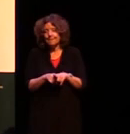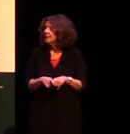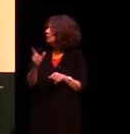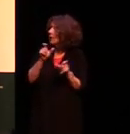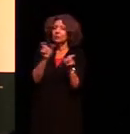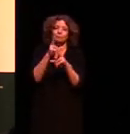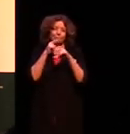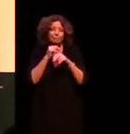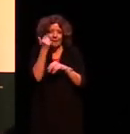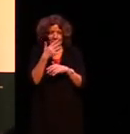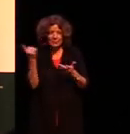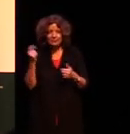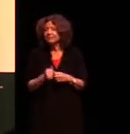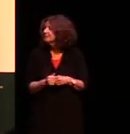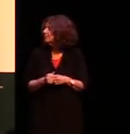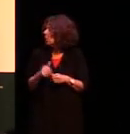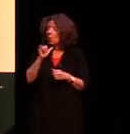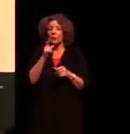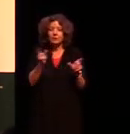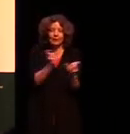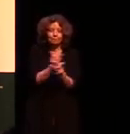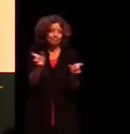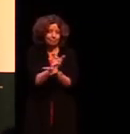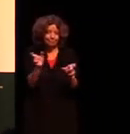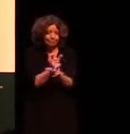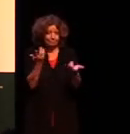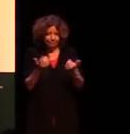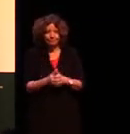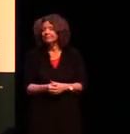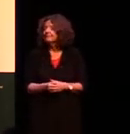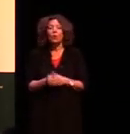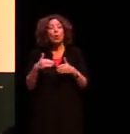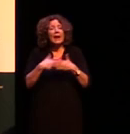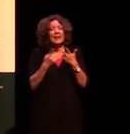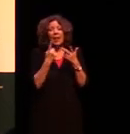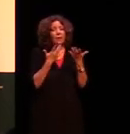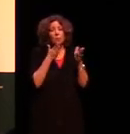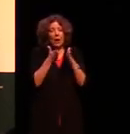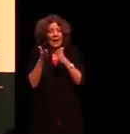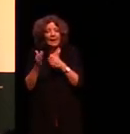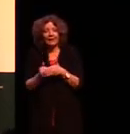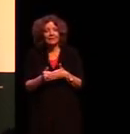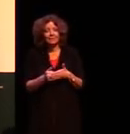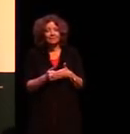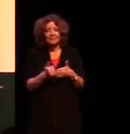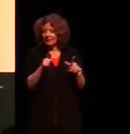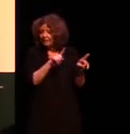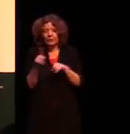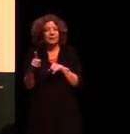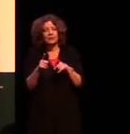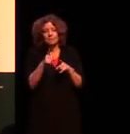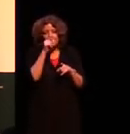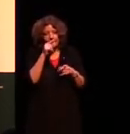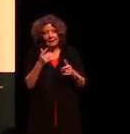I could say or any other of the logically possible combinations